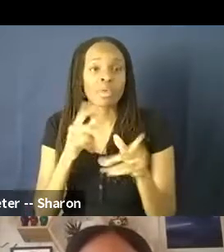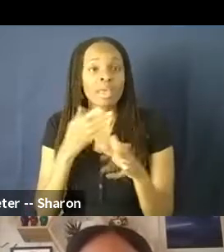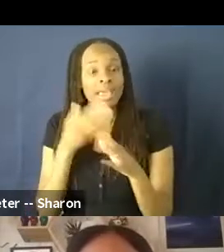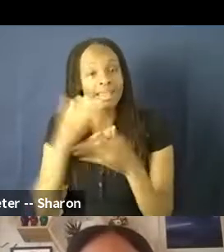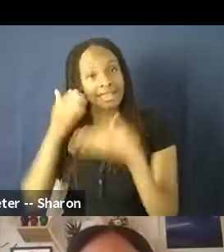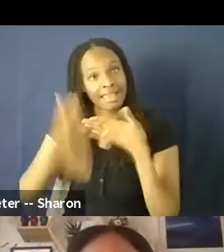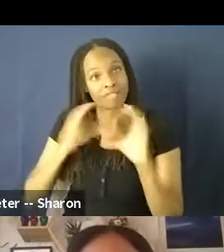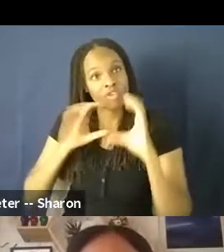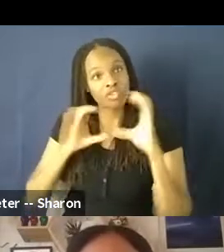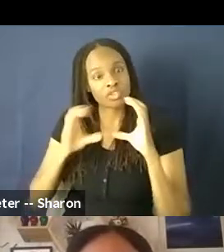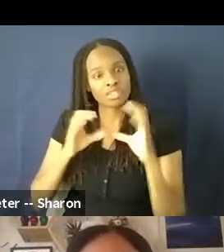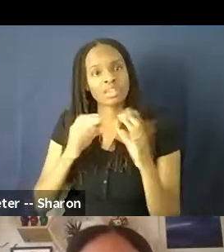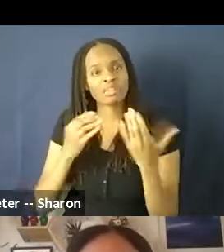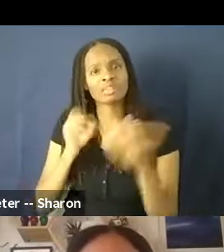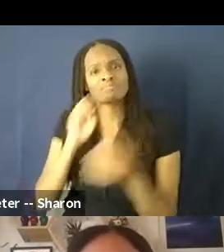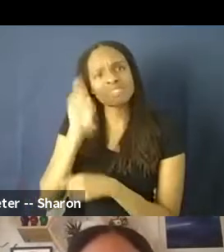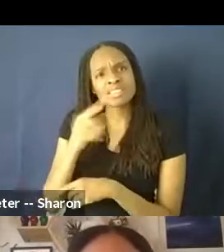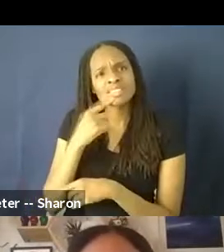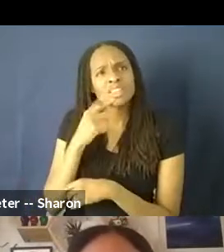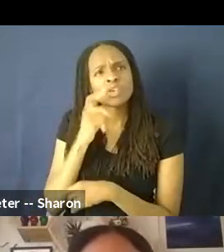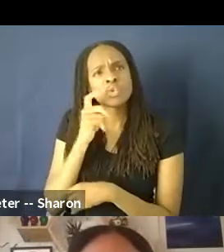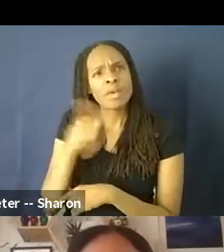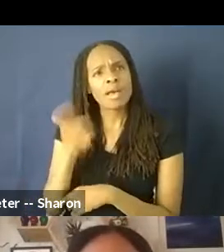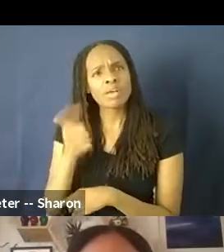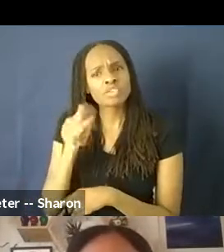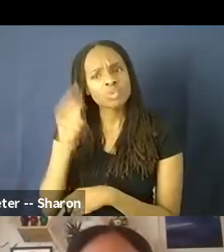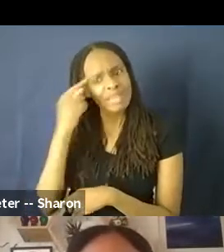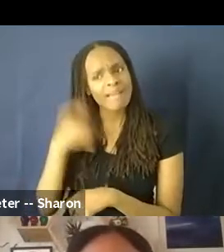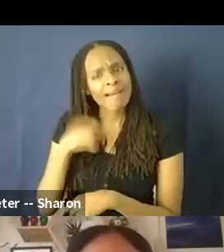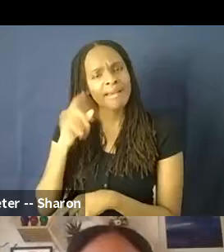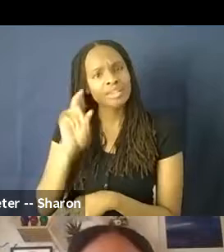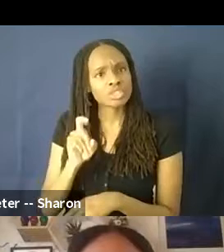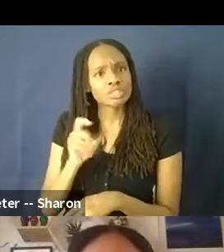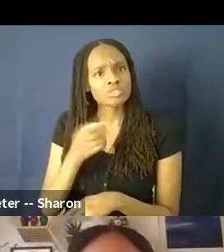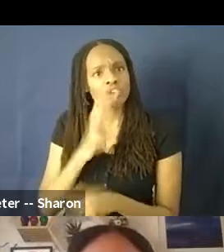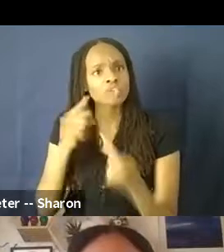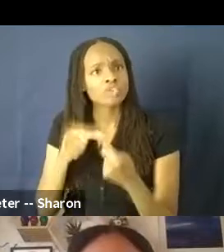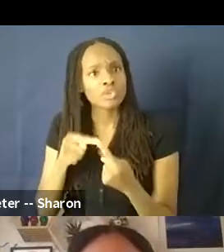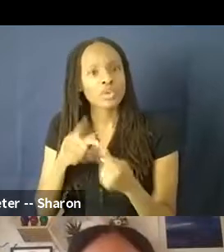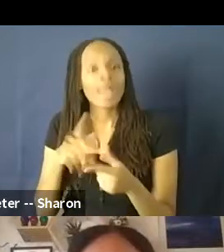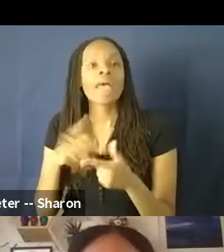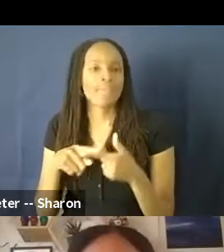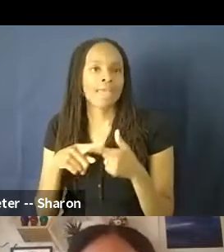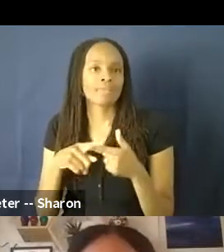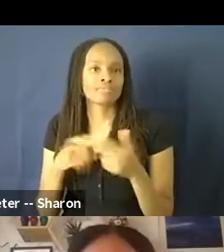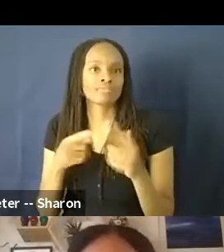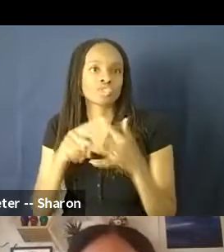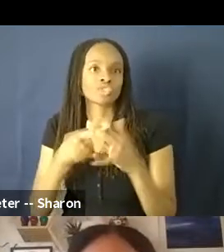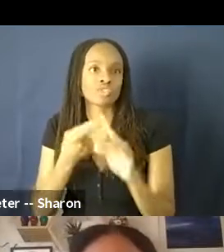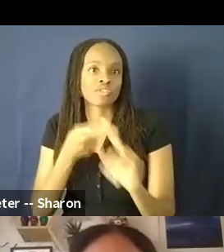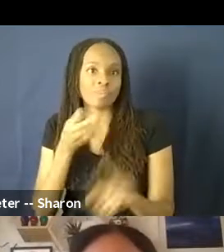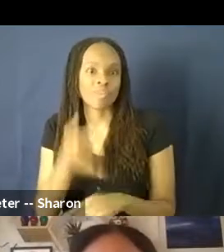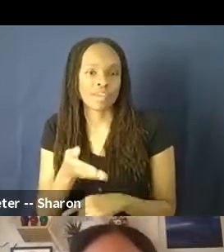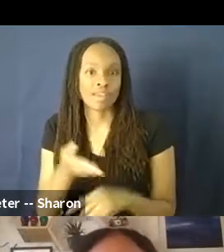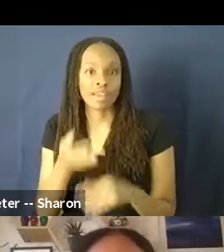them who else they should think you should talk to. And and go from there, because for me, the way that I got